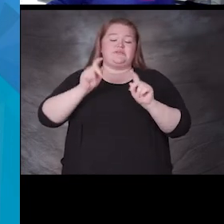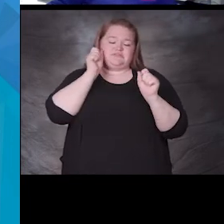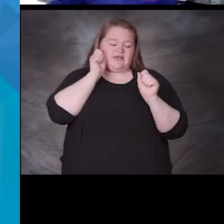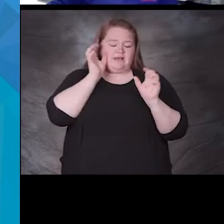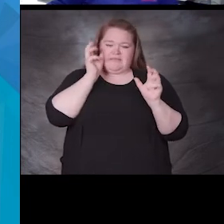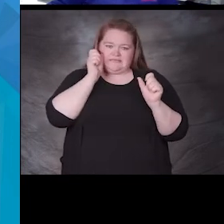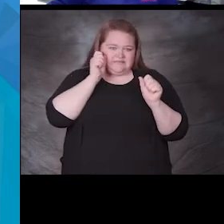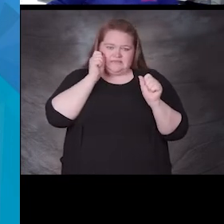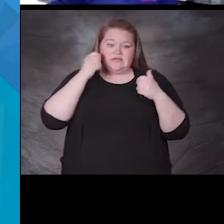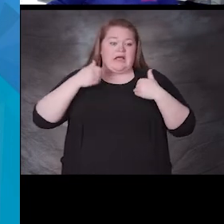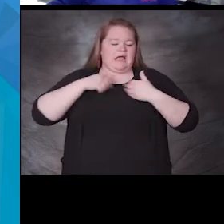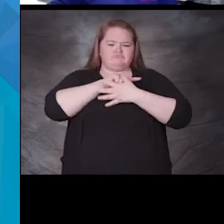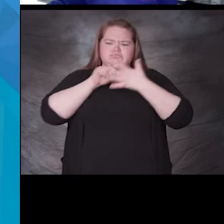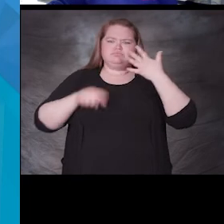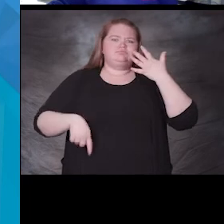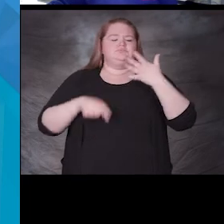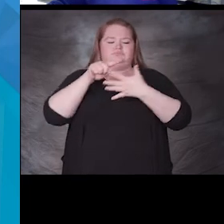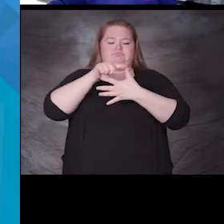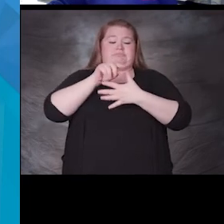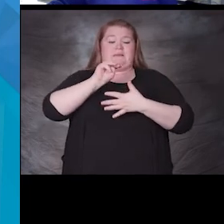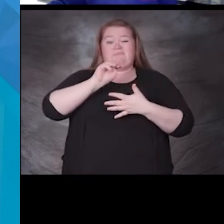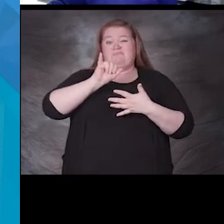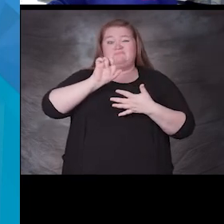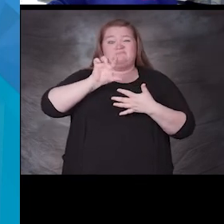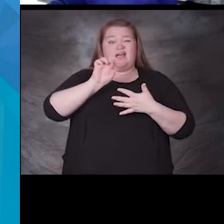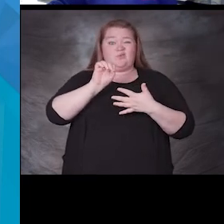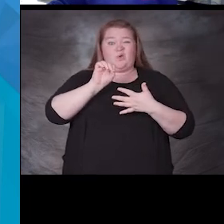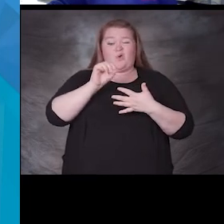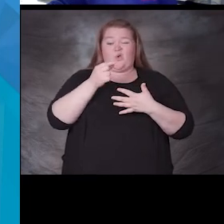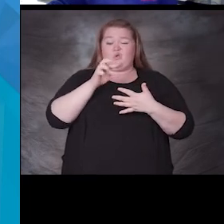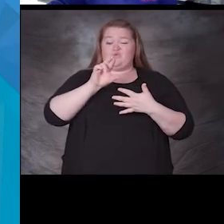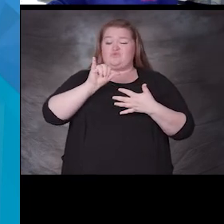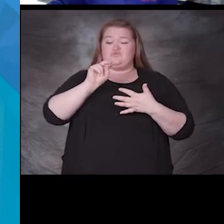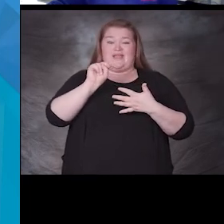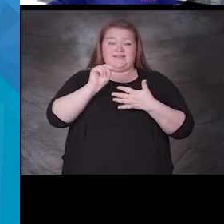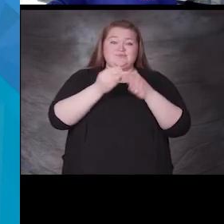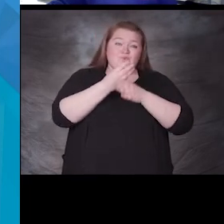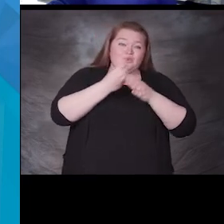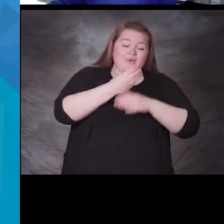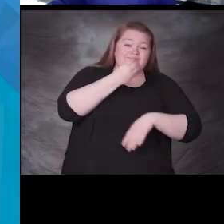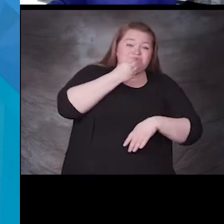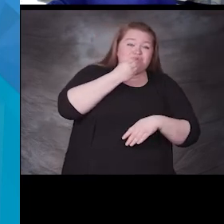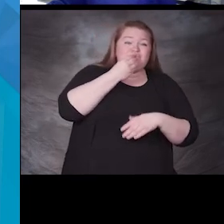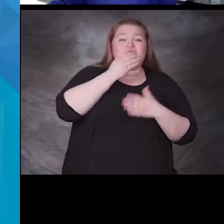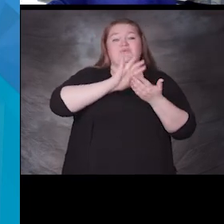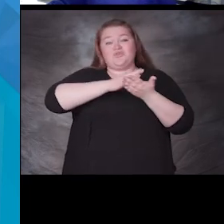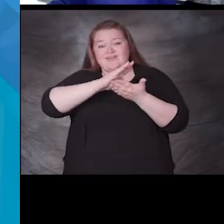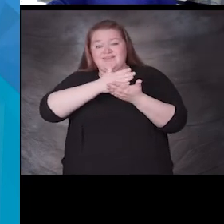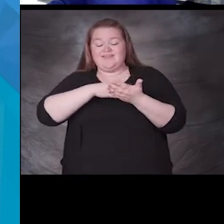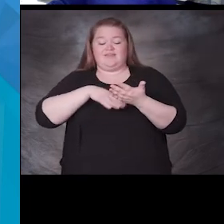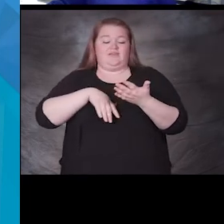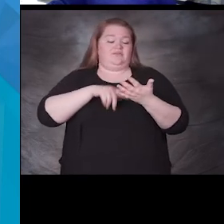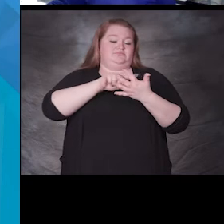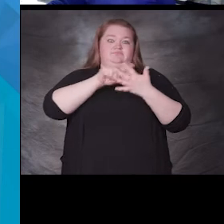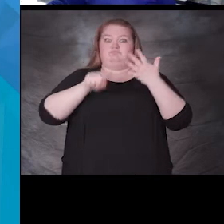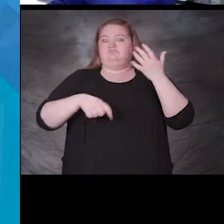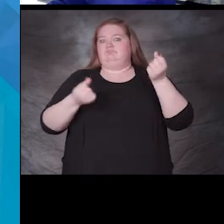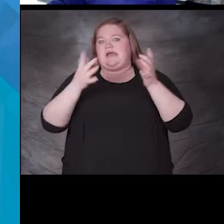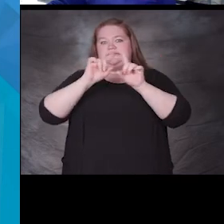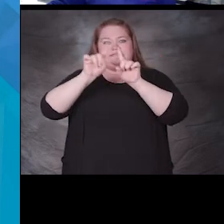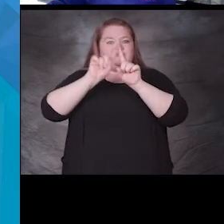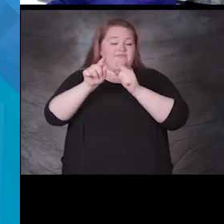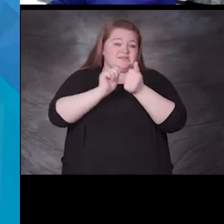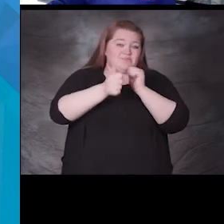have things like micro greens where you're growing nutritious food even cooking them we have lots of different sports